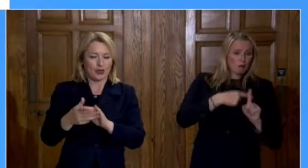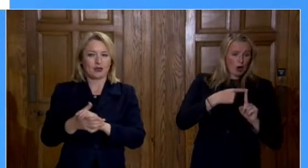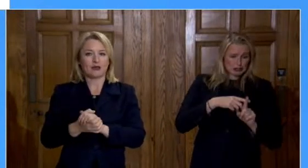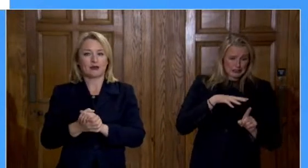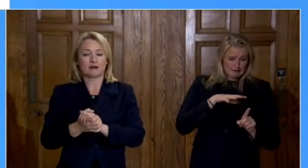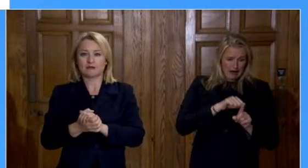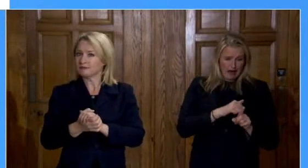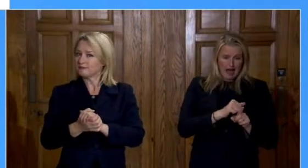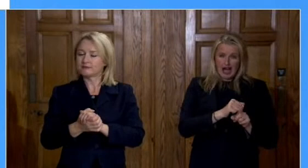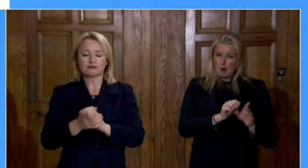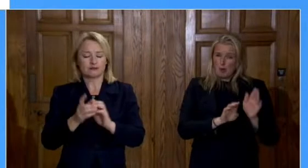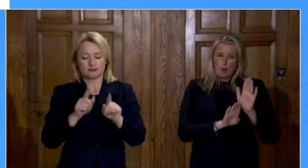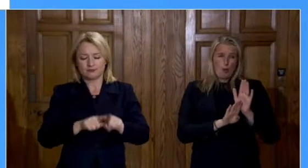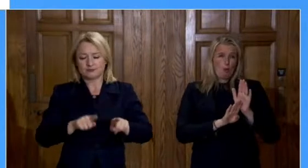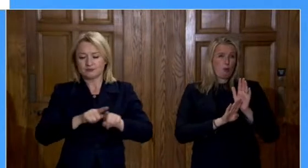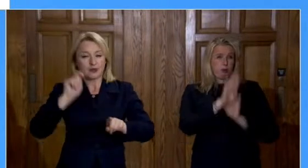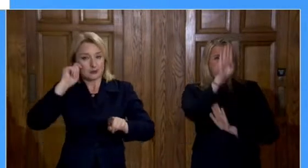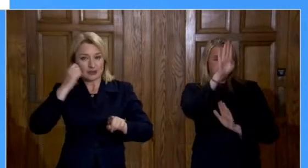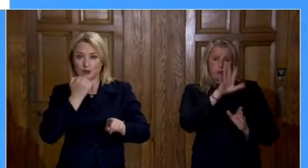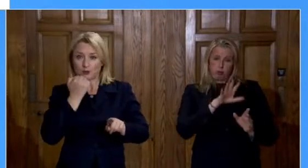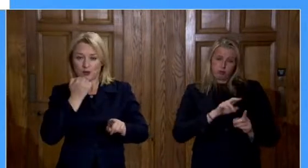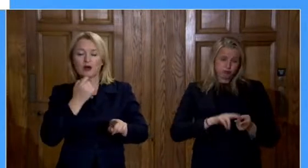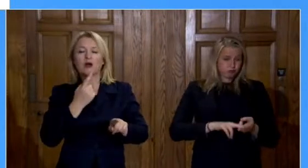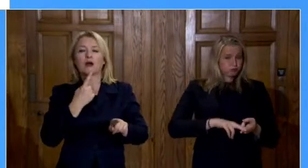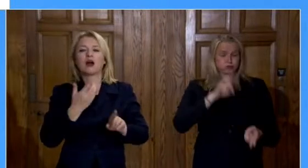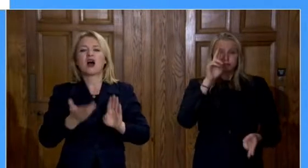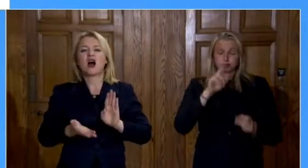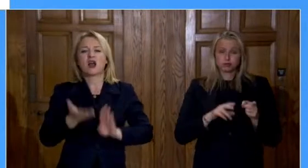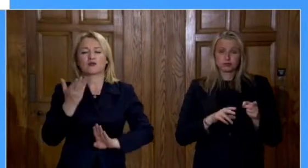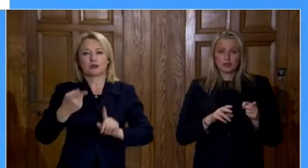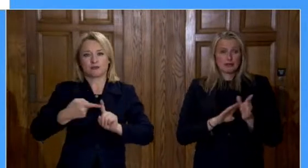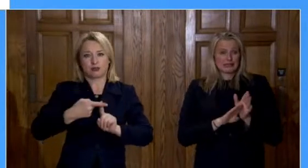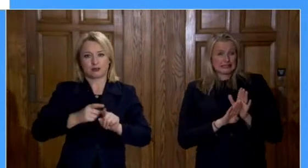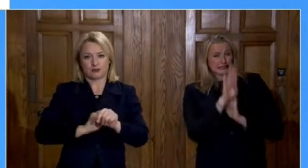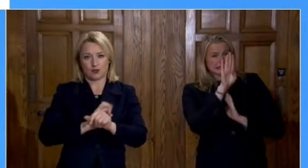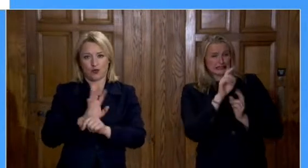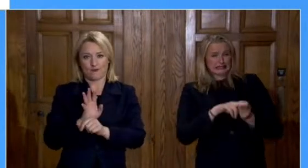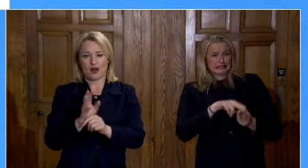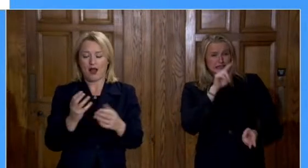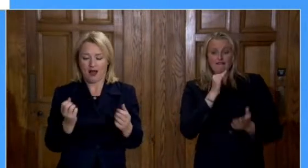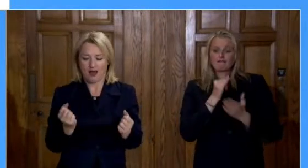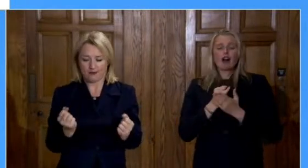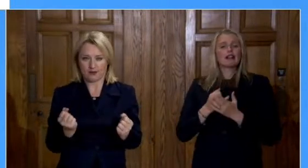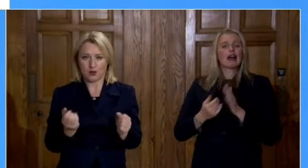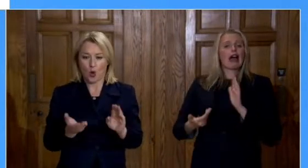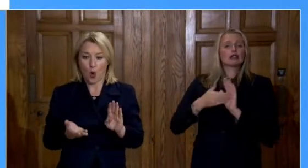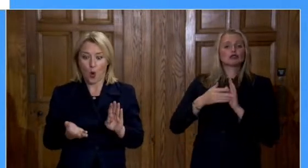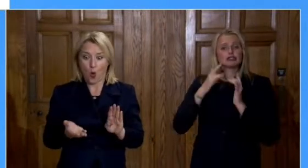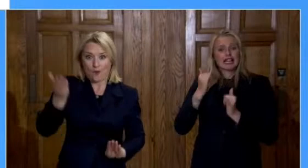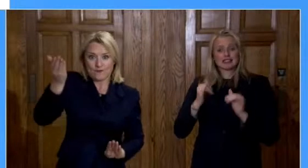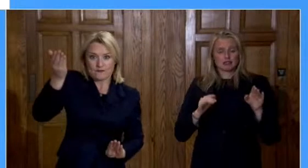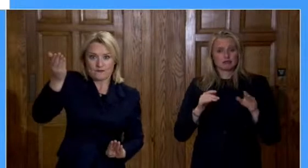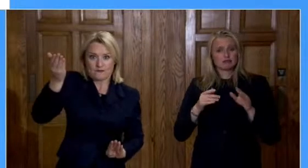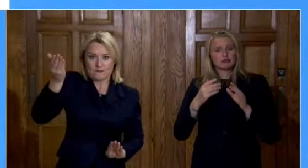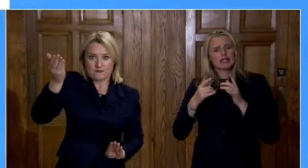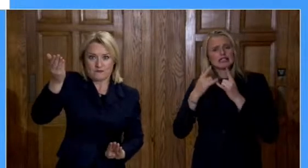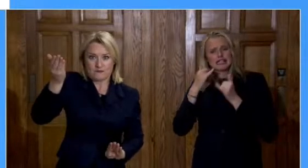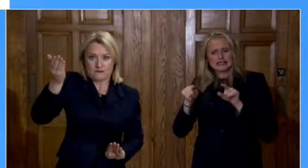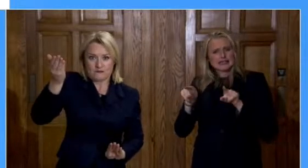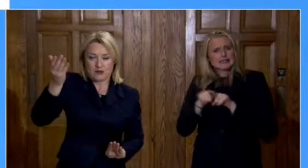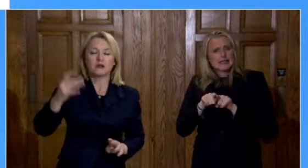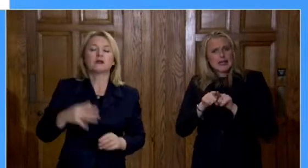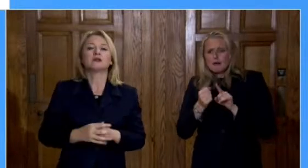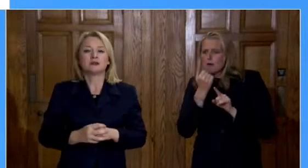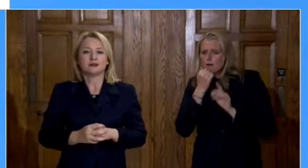increased dramatically. The increase in cases is not due to increased testing. It is due to increased